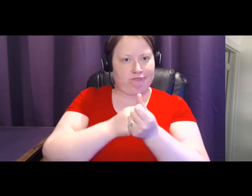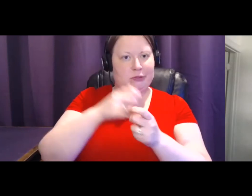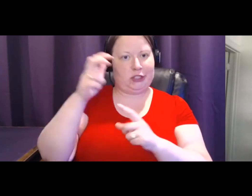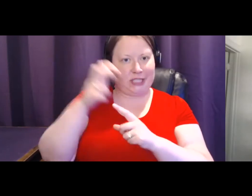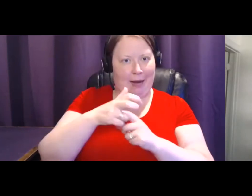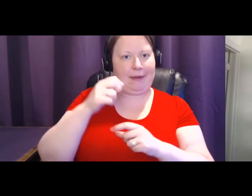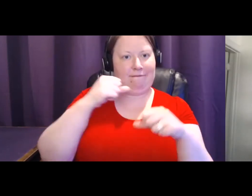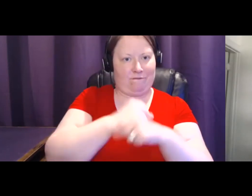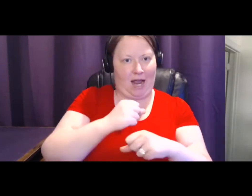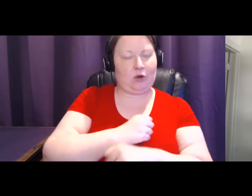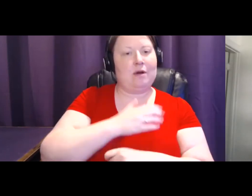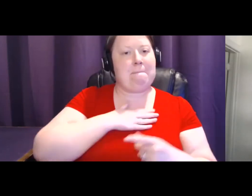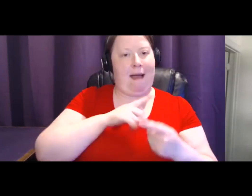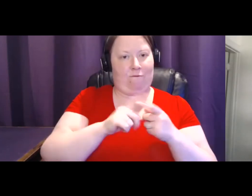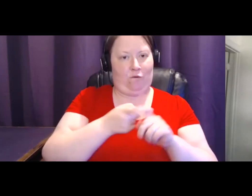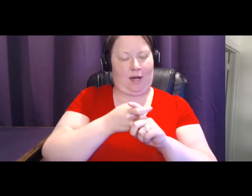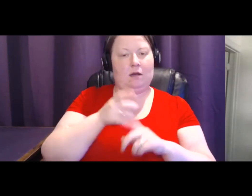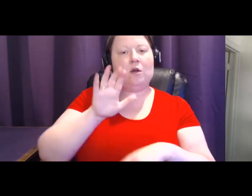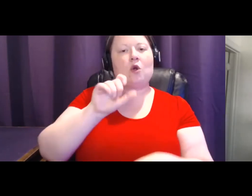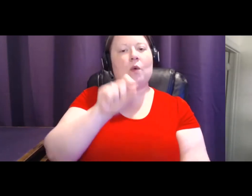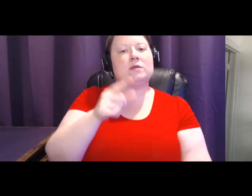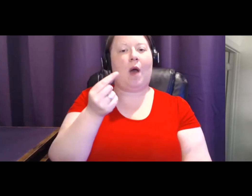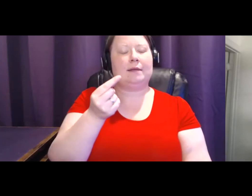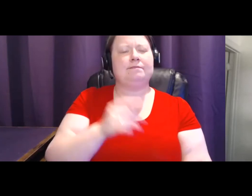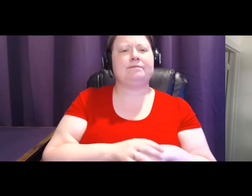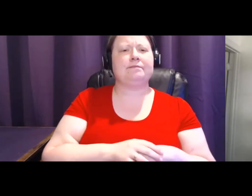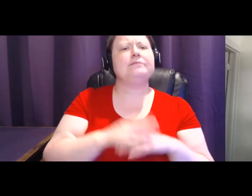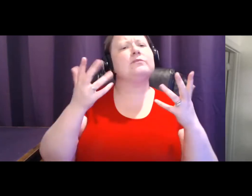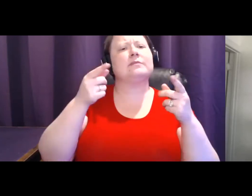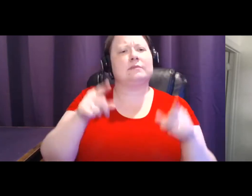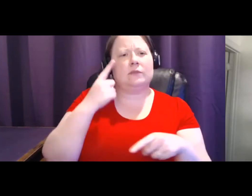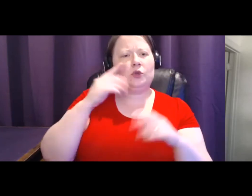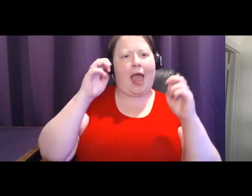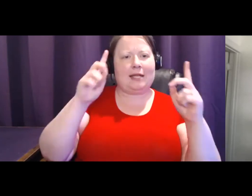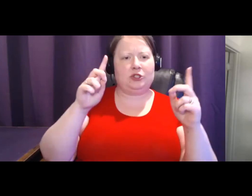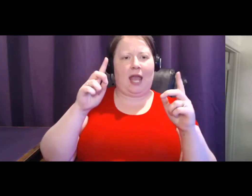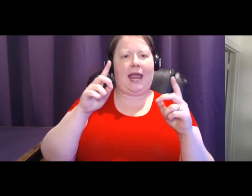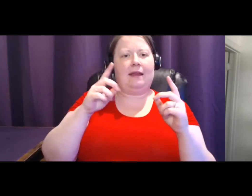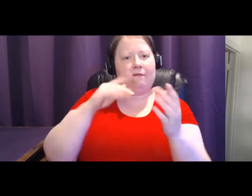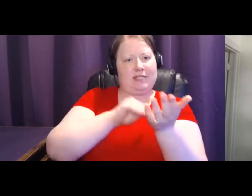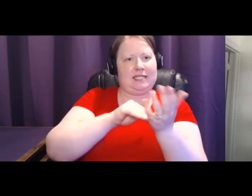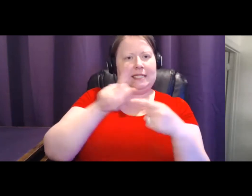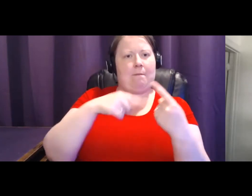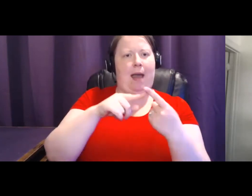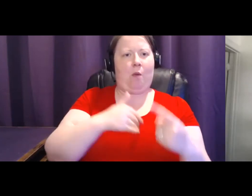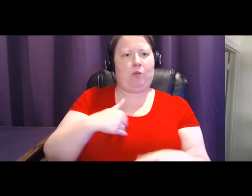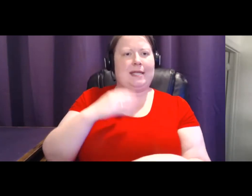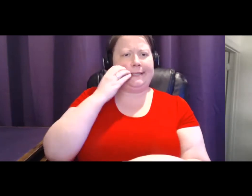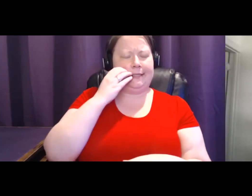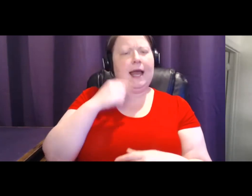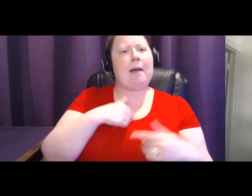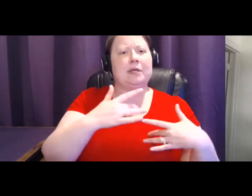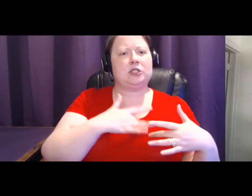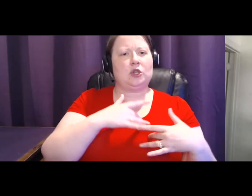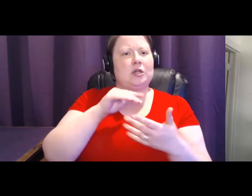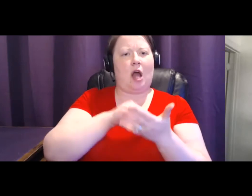mine. She asks, what is being done to educate physicians about breast density? My concern is that doctors are not